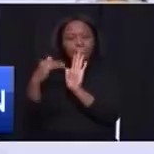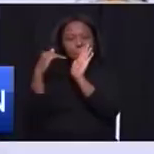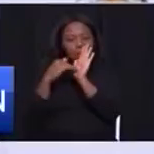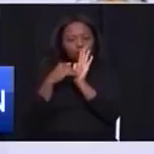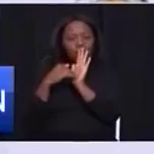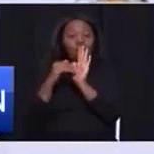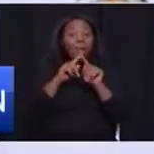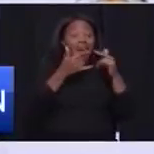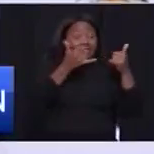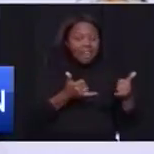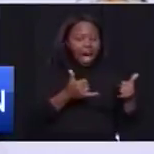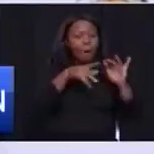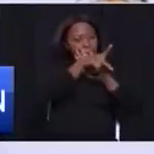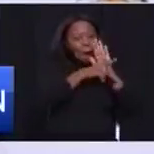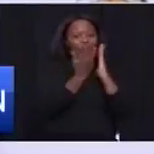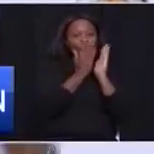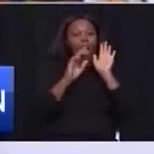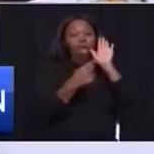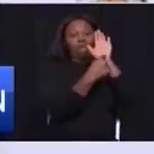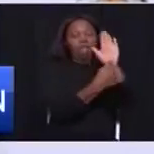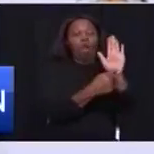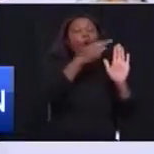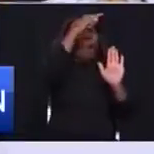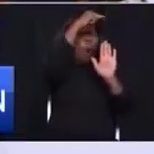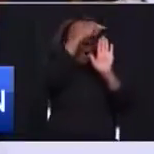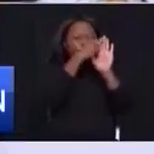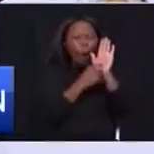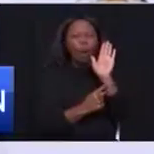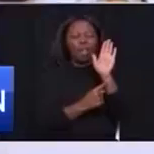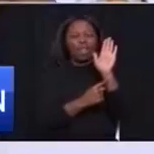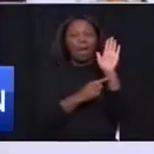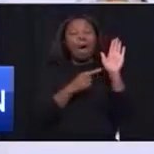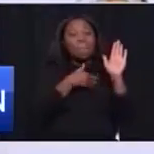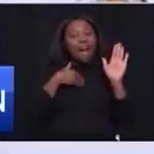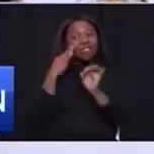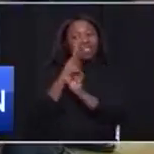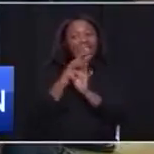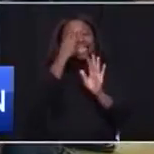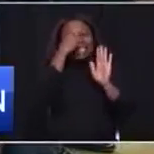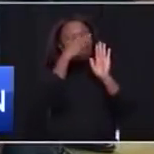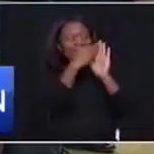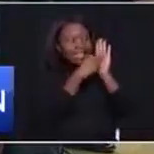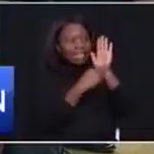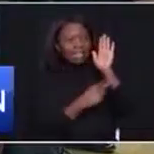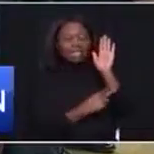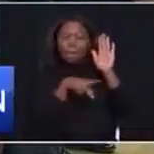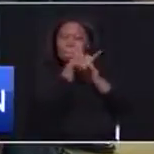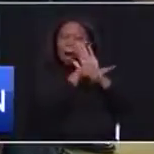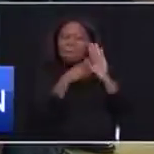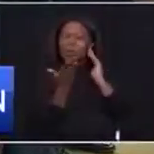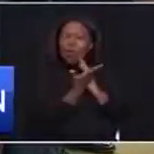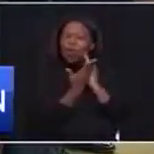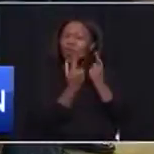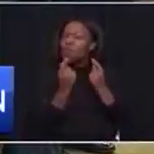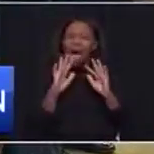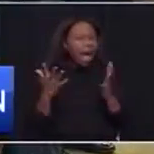all primary schools in Gauteng. All the parents must see how our primary schools are